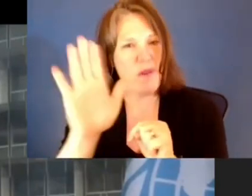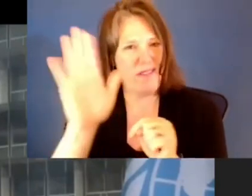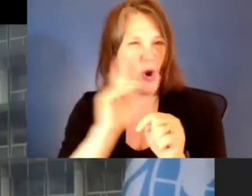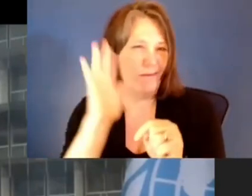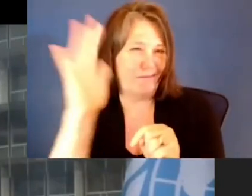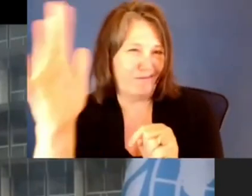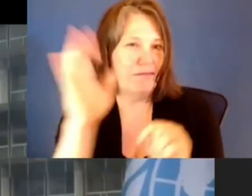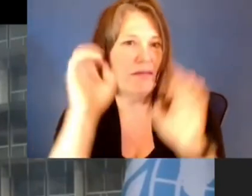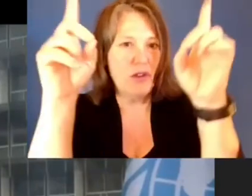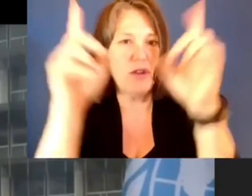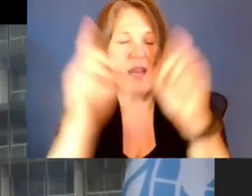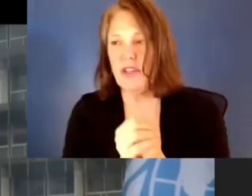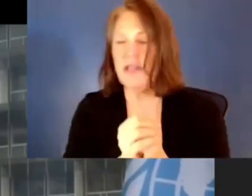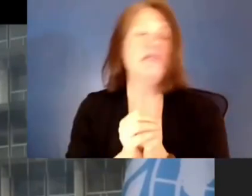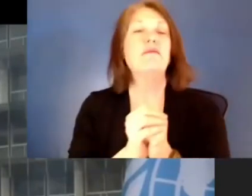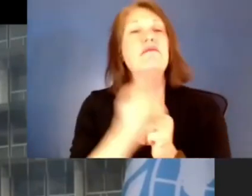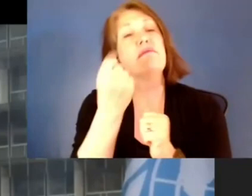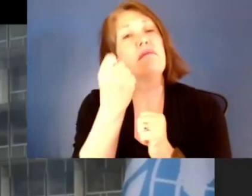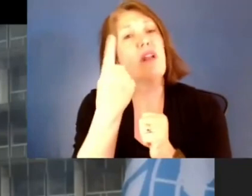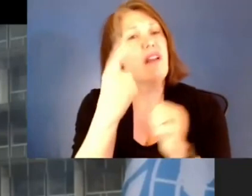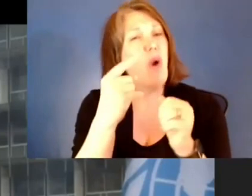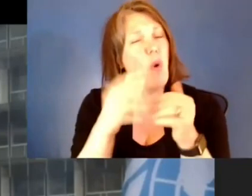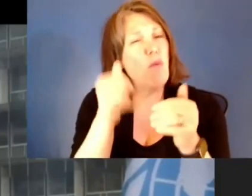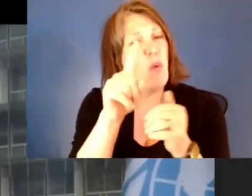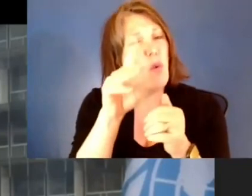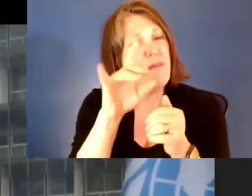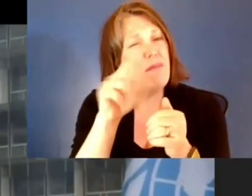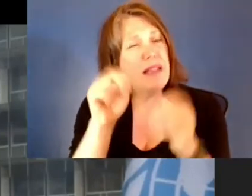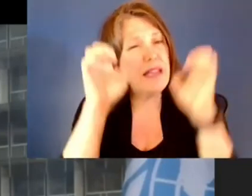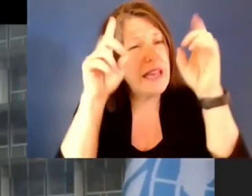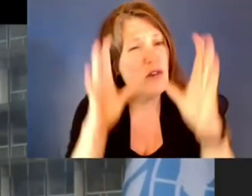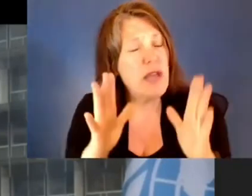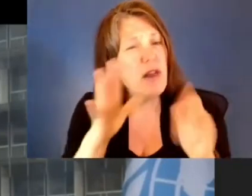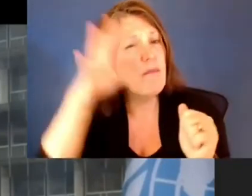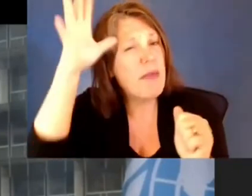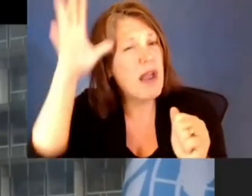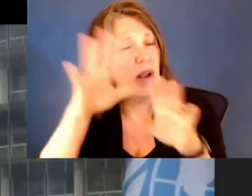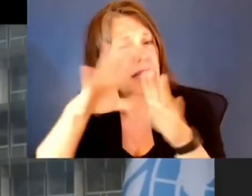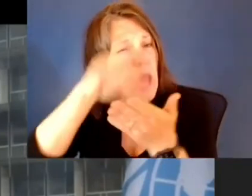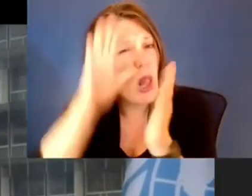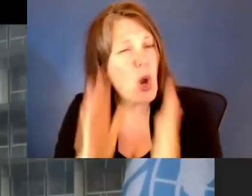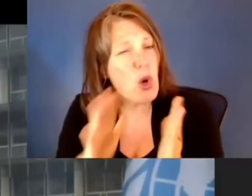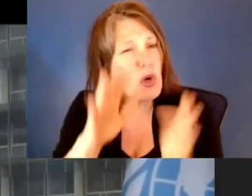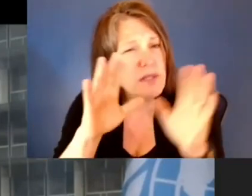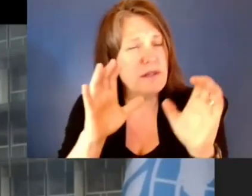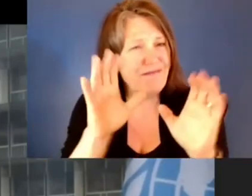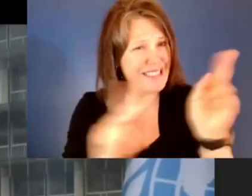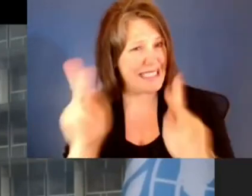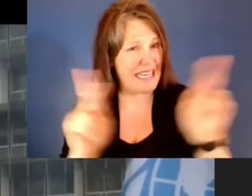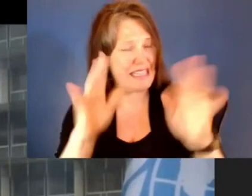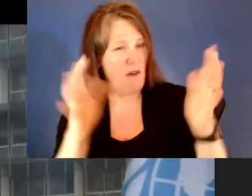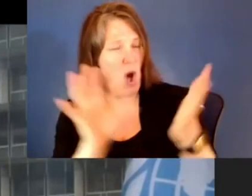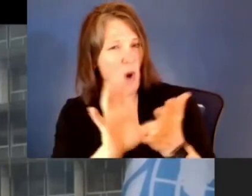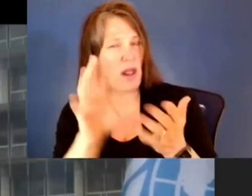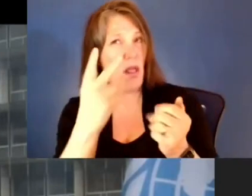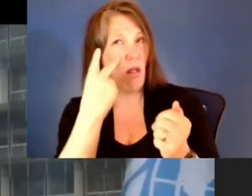one million educators, learners, parents, citizens have already contributed to these reflections which will be